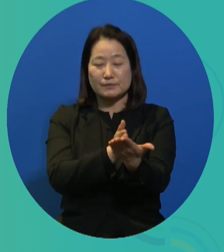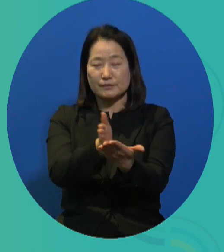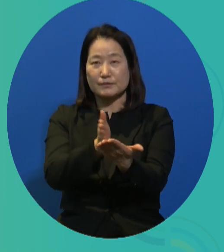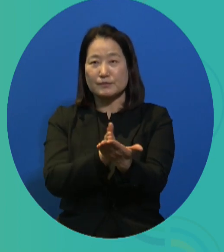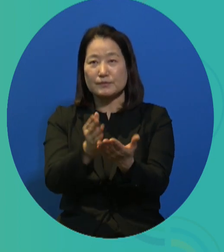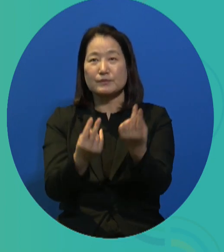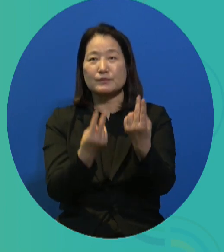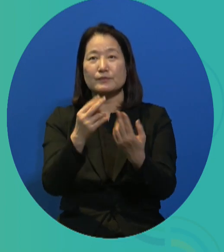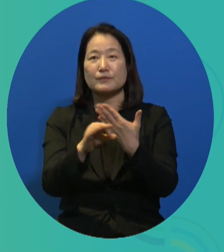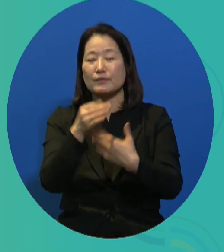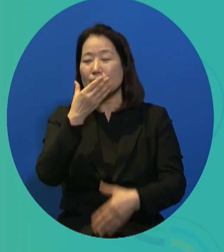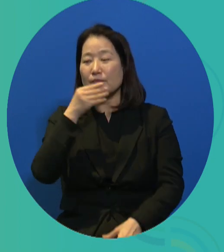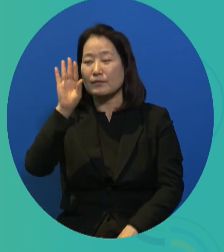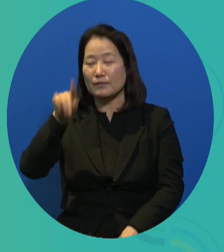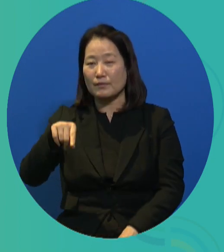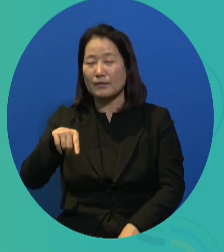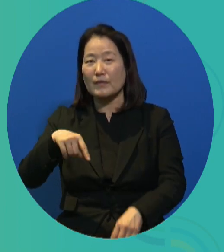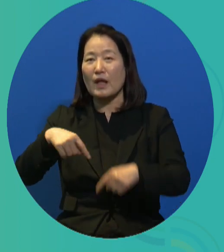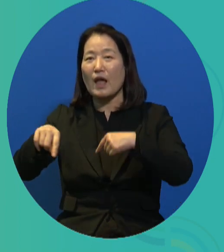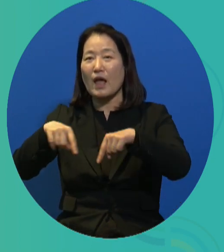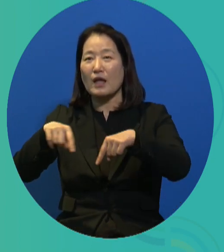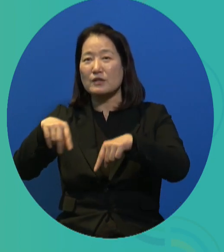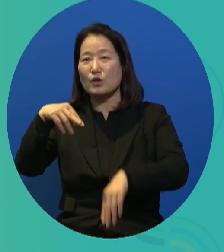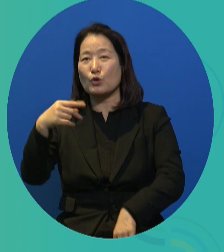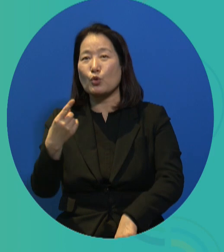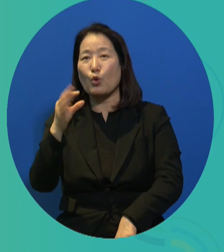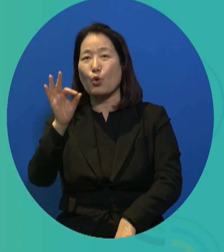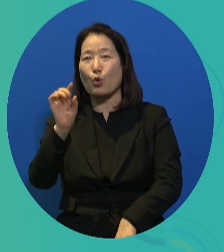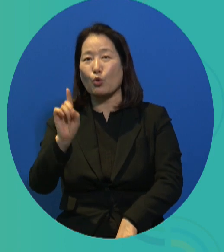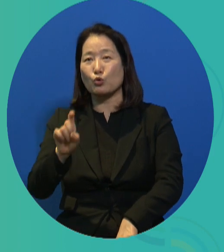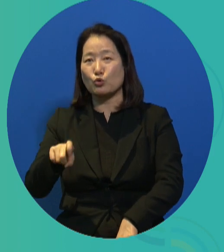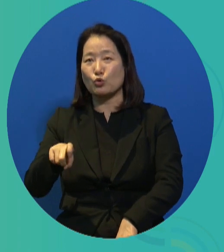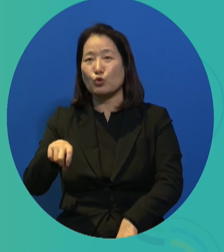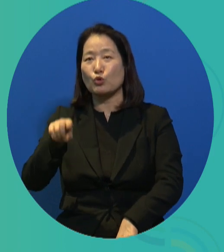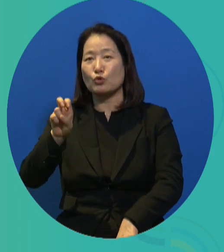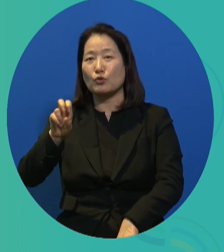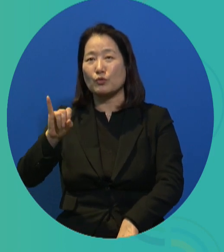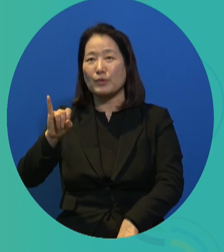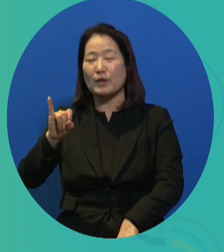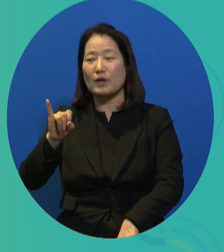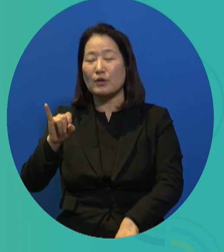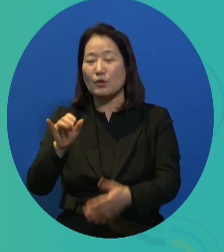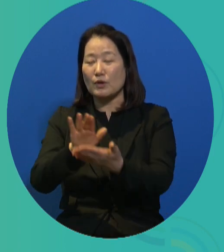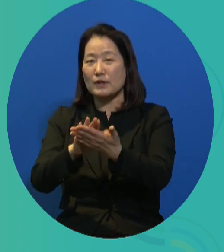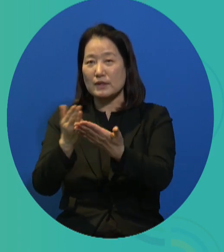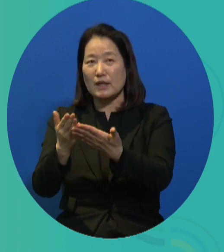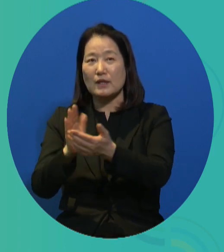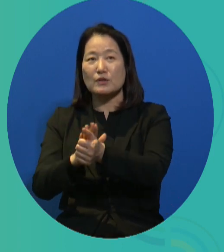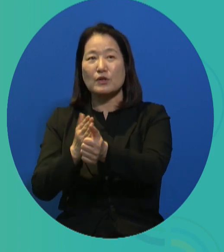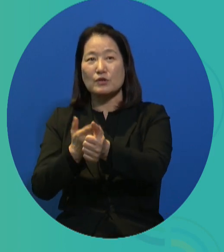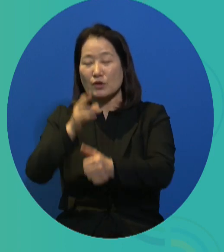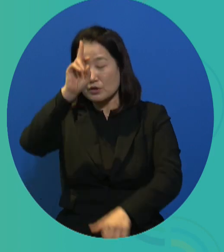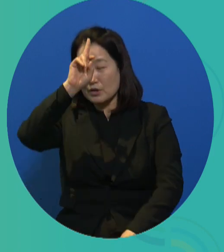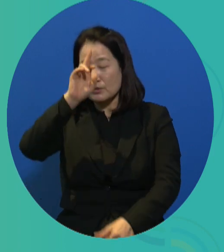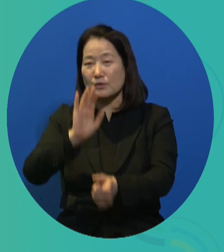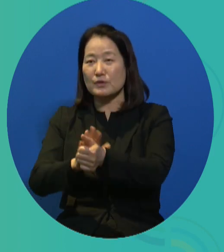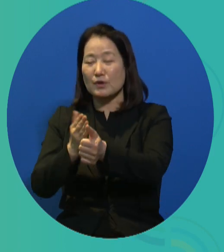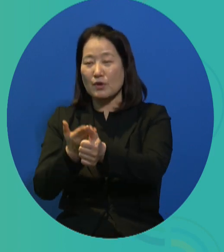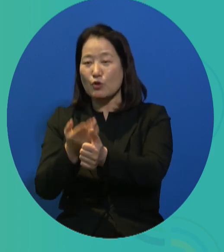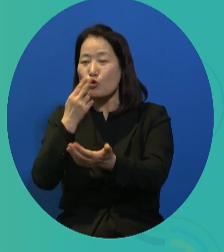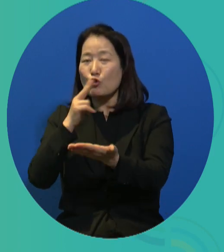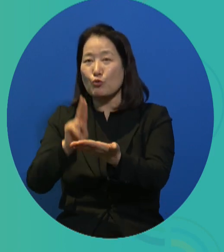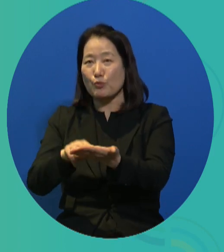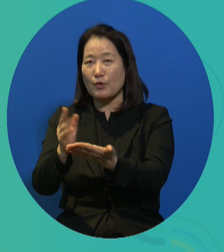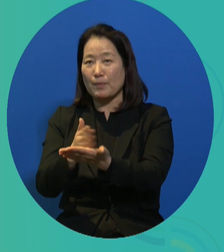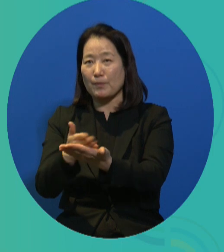pay. The Ministry of Health and Welfare provides jobs in